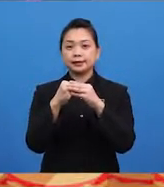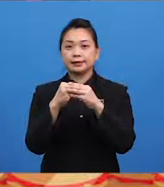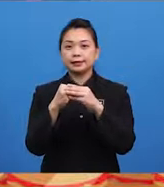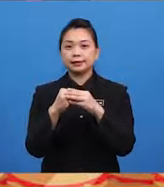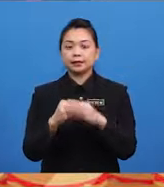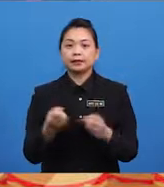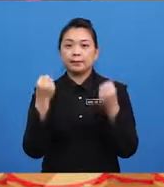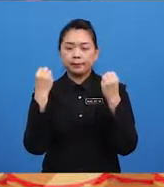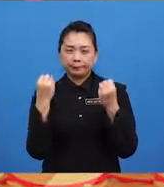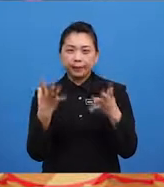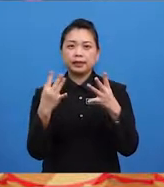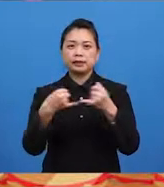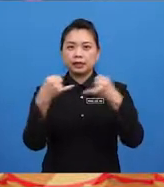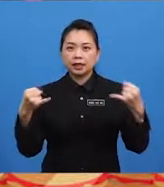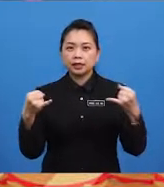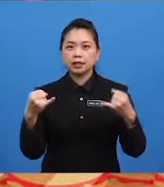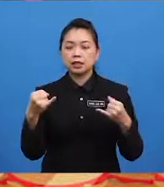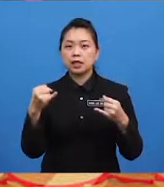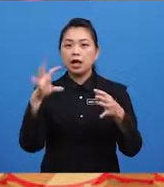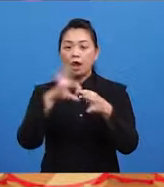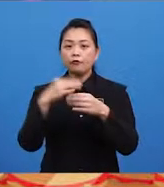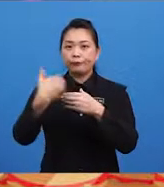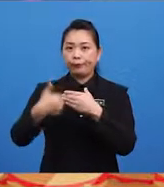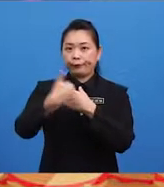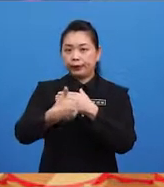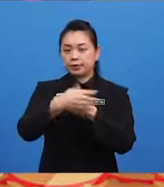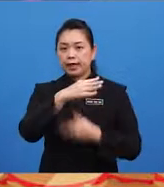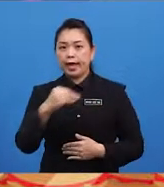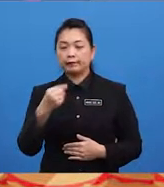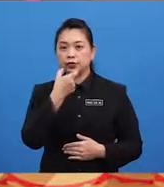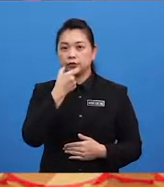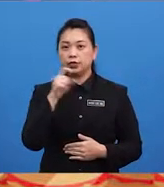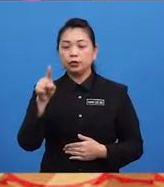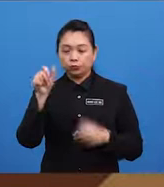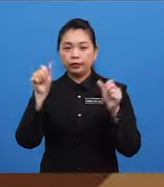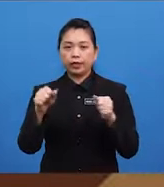There are many types of bread and chips here. You may choose which type you prefer.